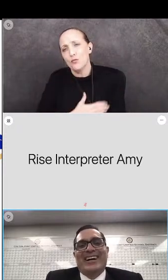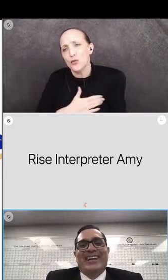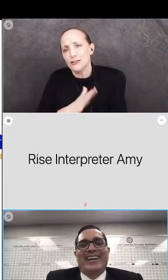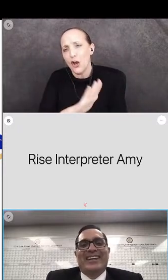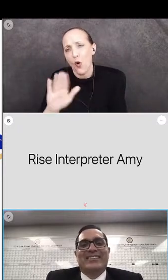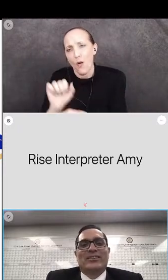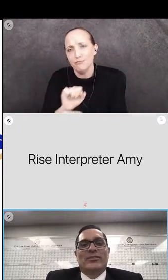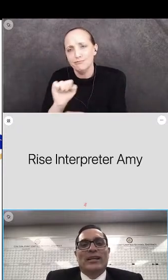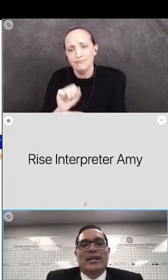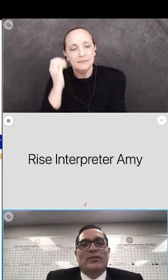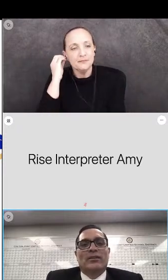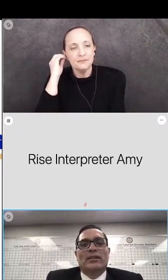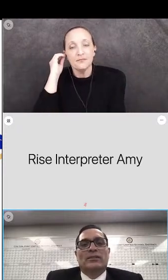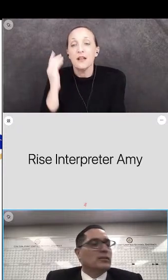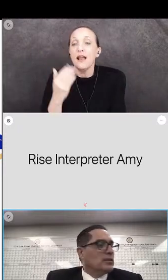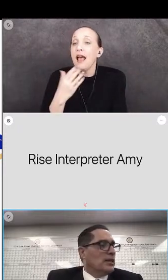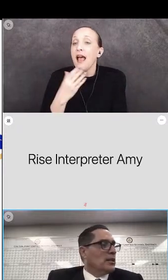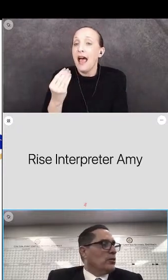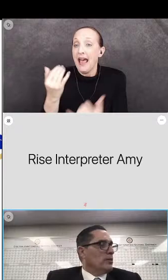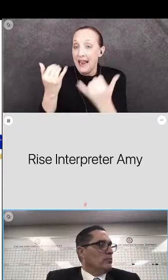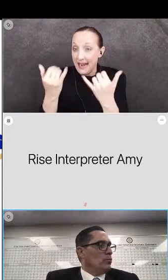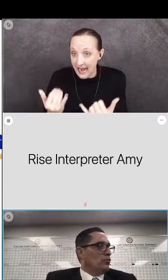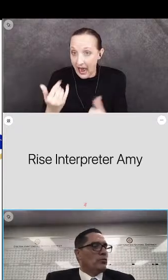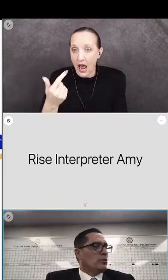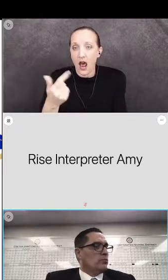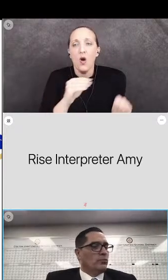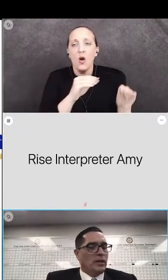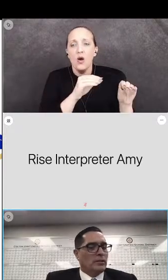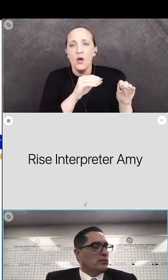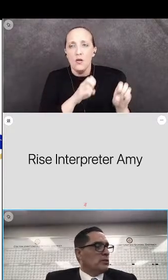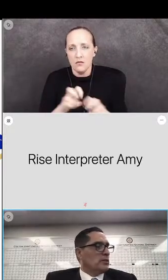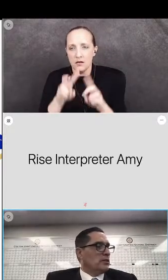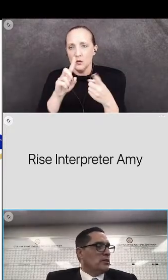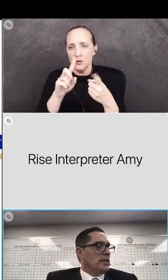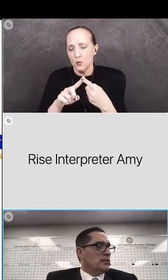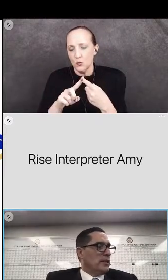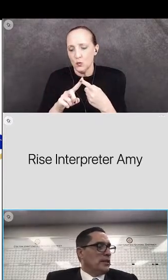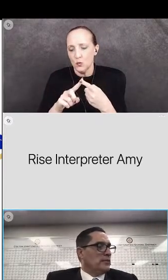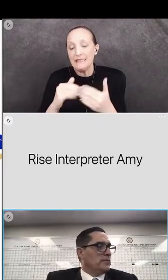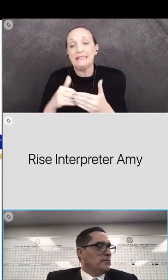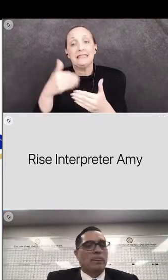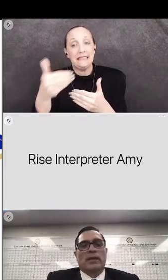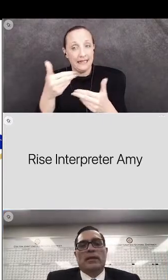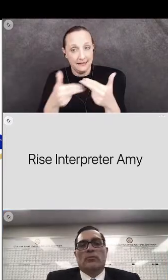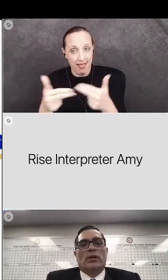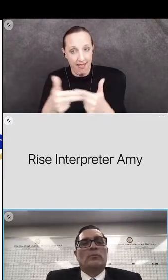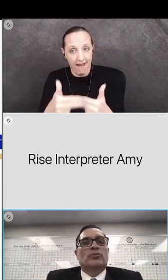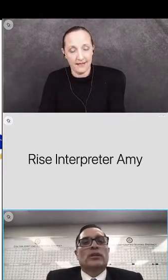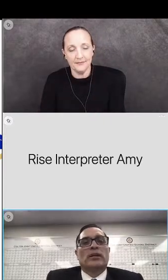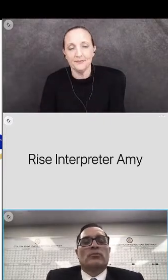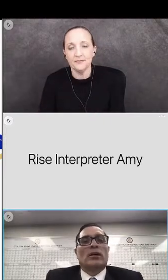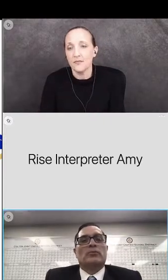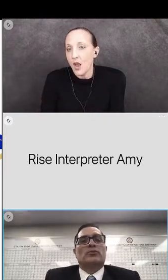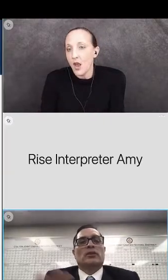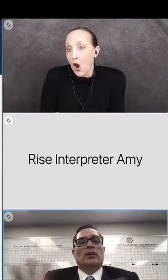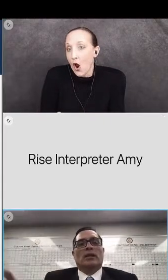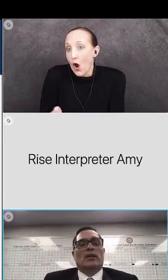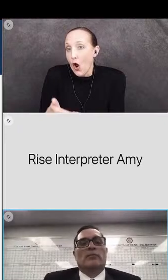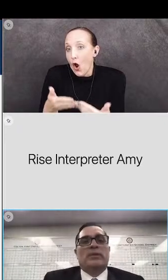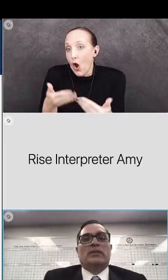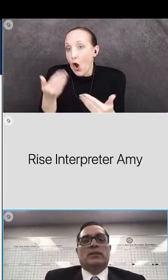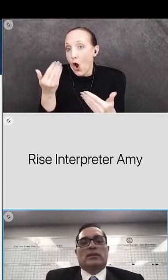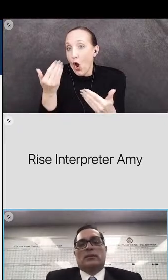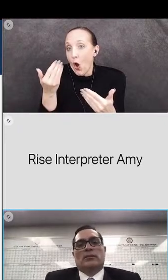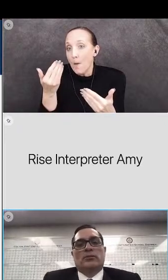uh and so now let's go ahead and move over move on to the next slide and we're almost here we're almost